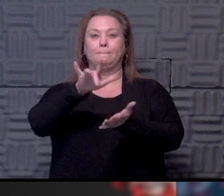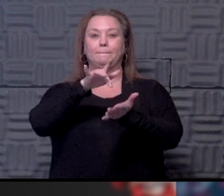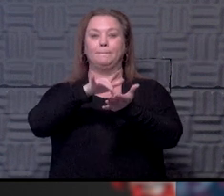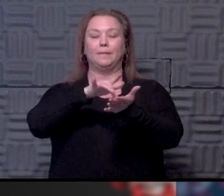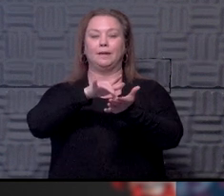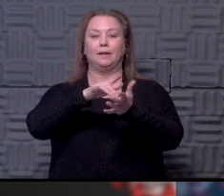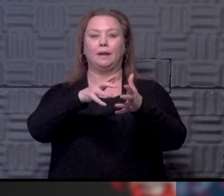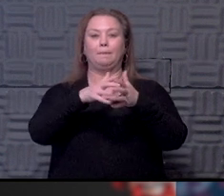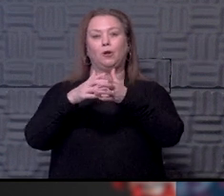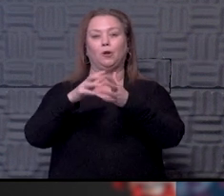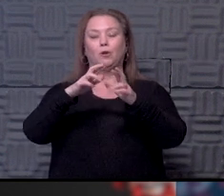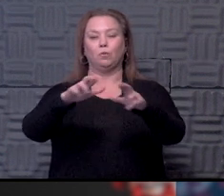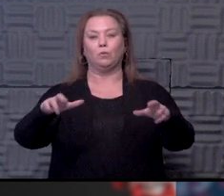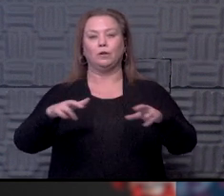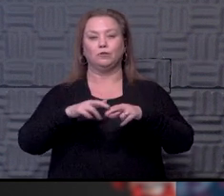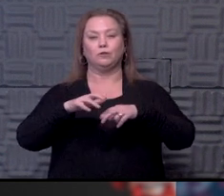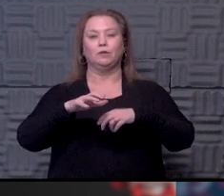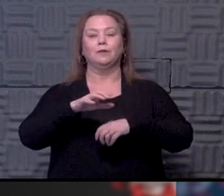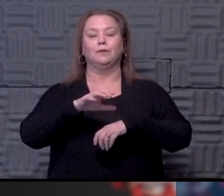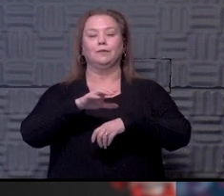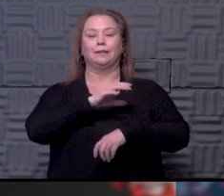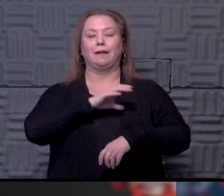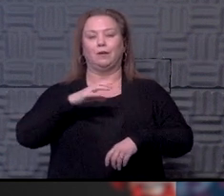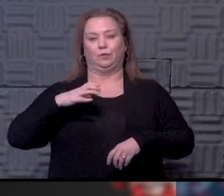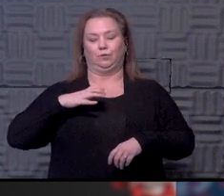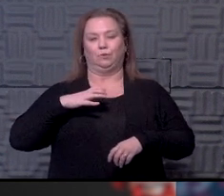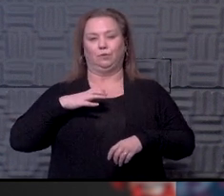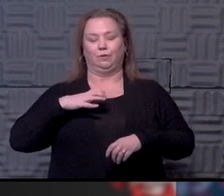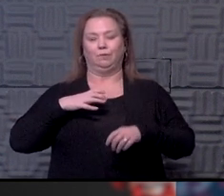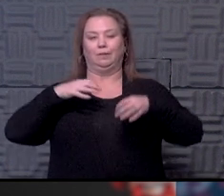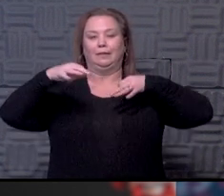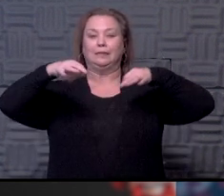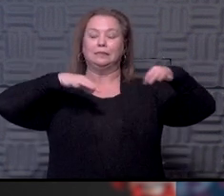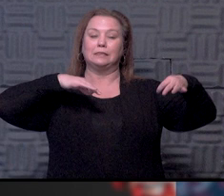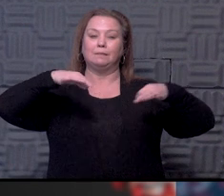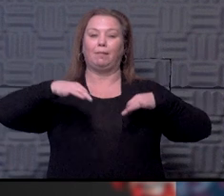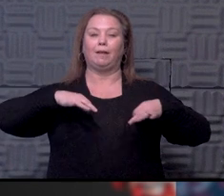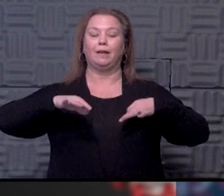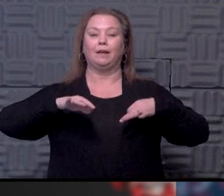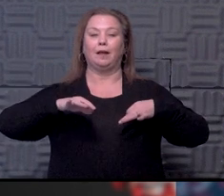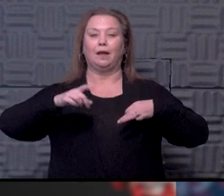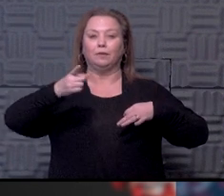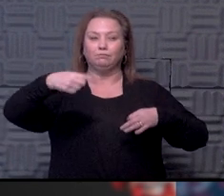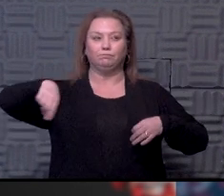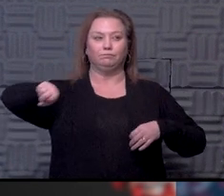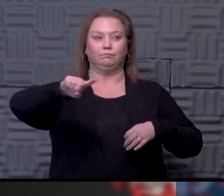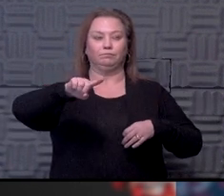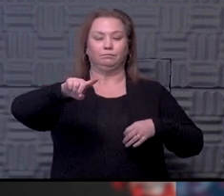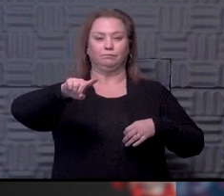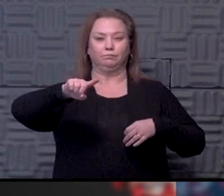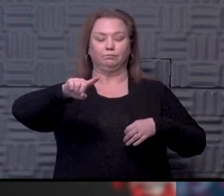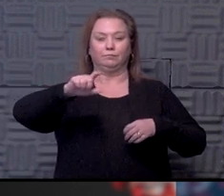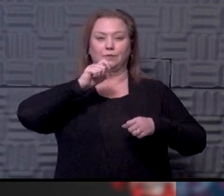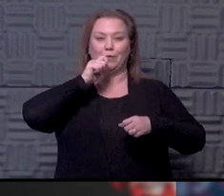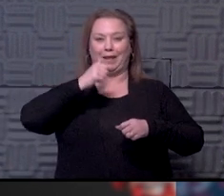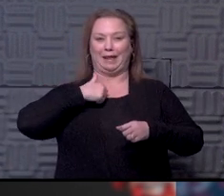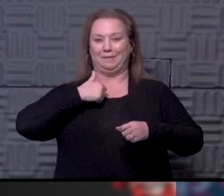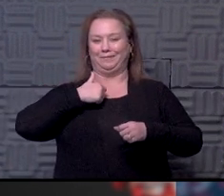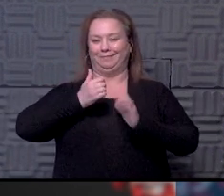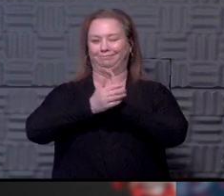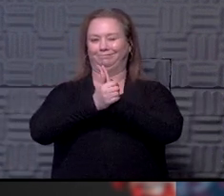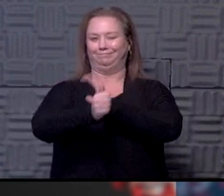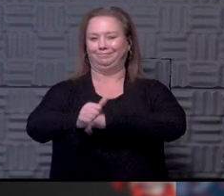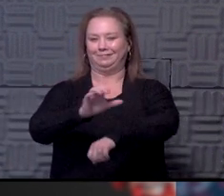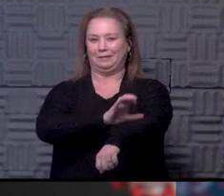and Jana Jackson, our call center manager here at the Health System, explain how those of you who lack computer skills